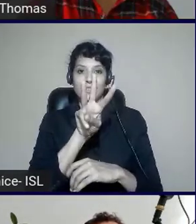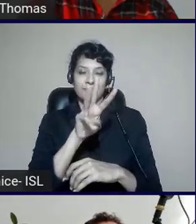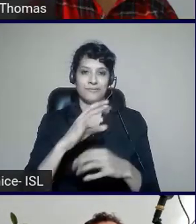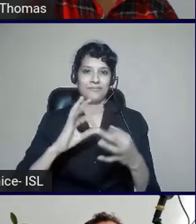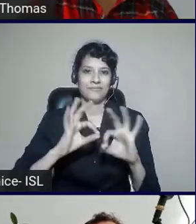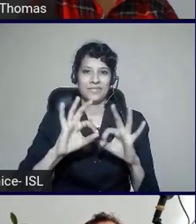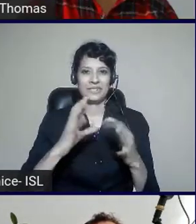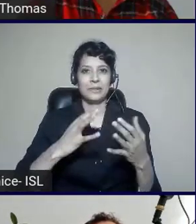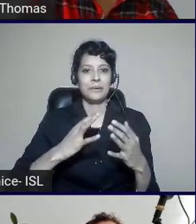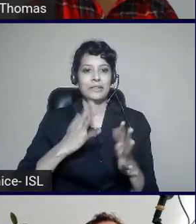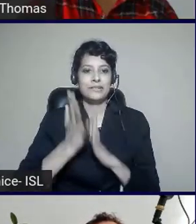excellent sign language interpretation.